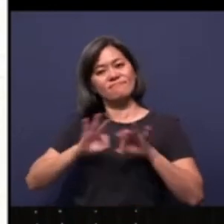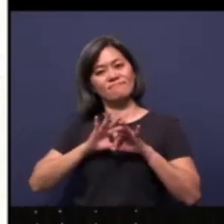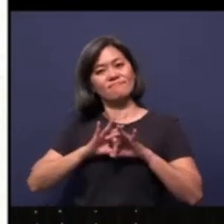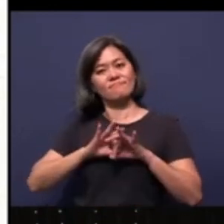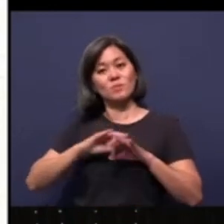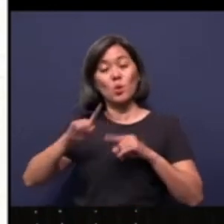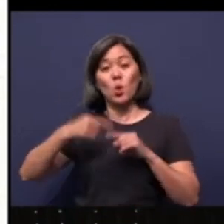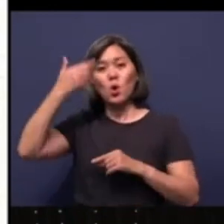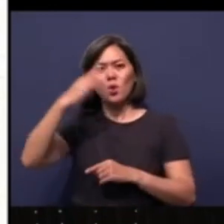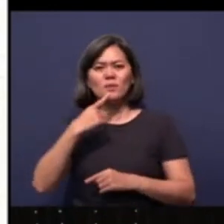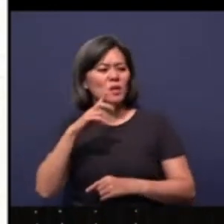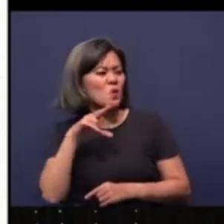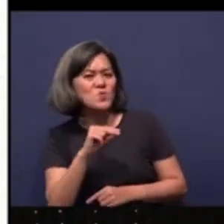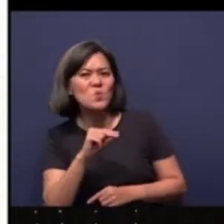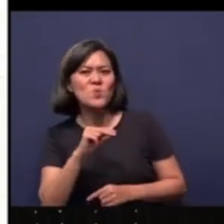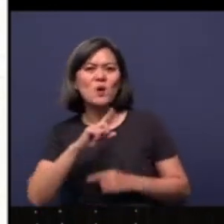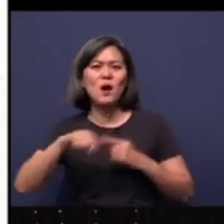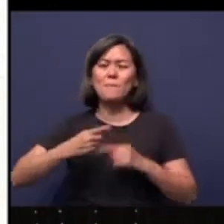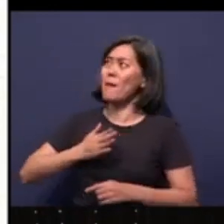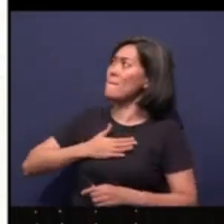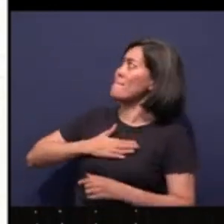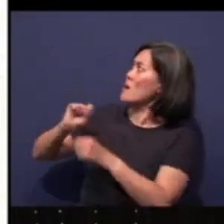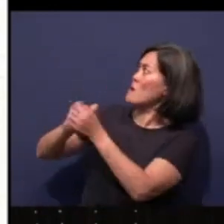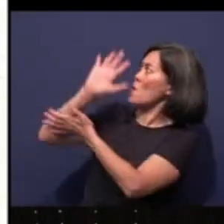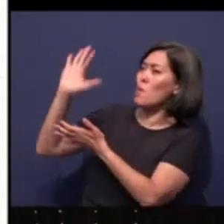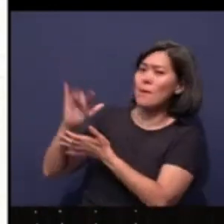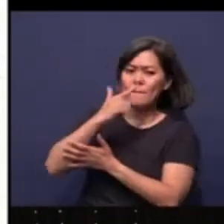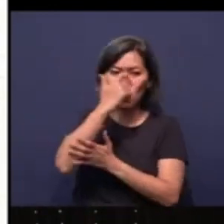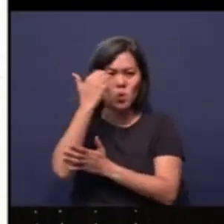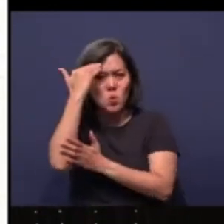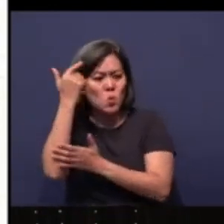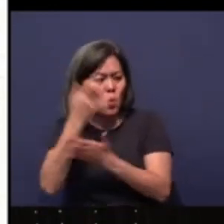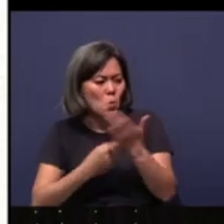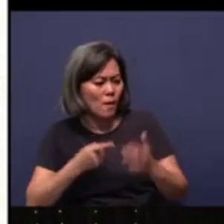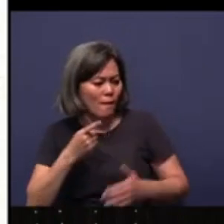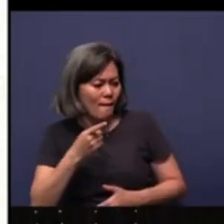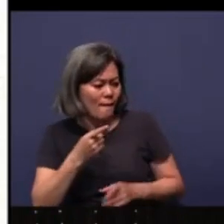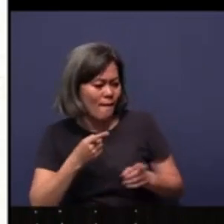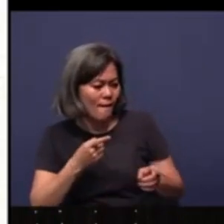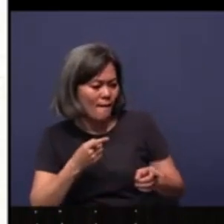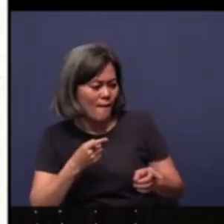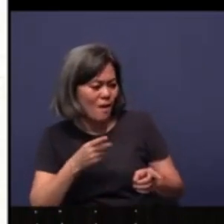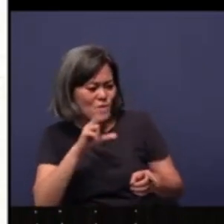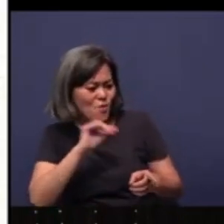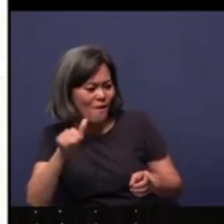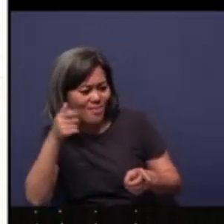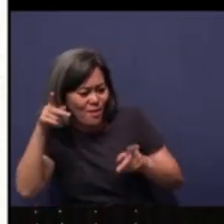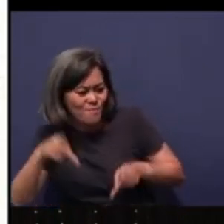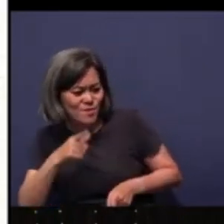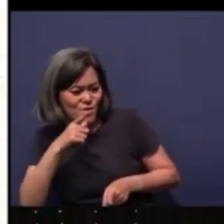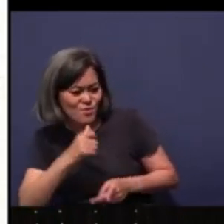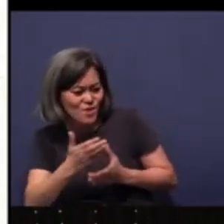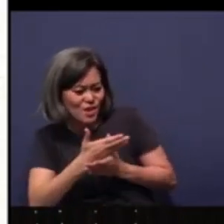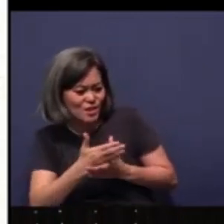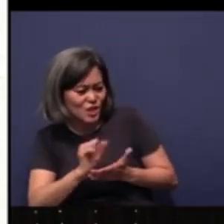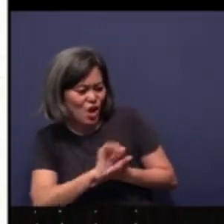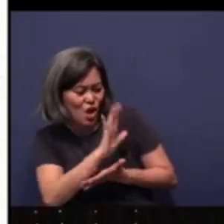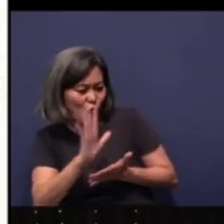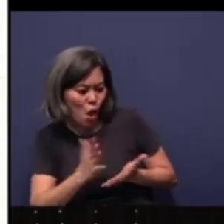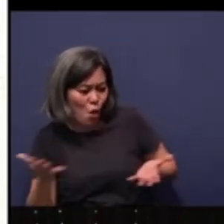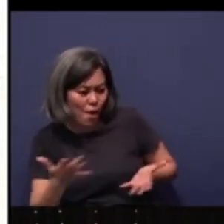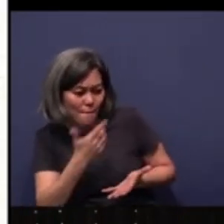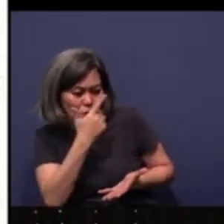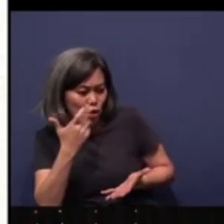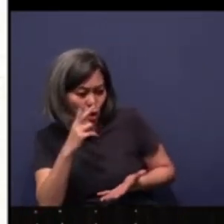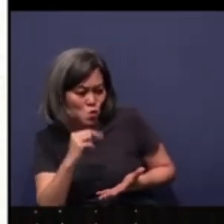God says, no, it's about my glory because you know what? Hey, there isn't any other person that will share that glory with me because no one